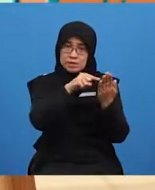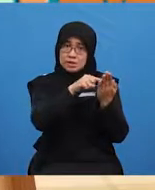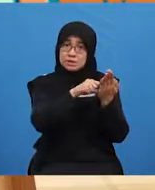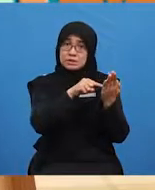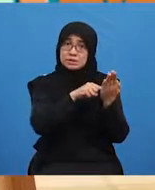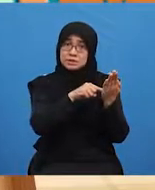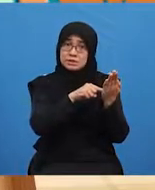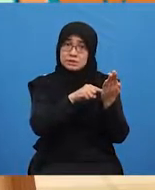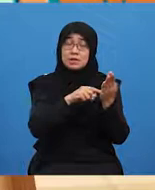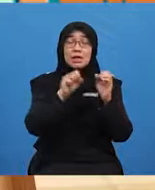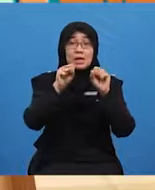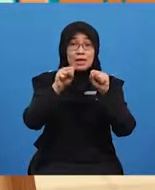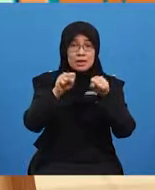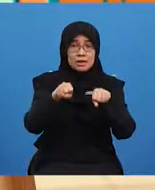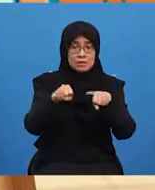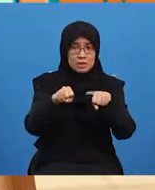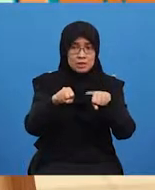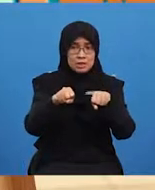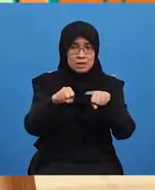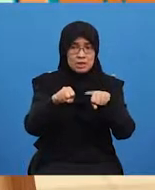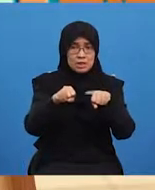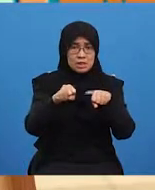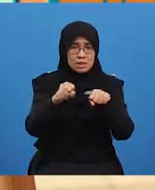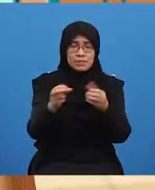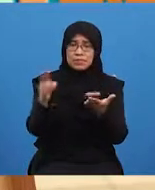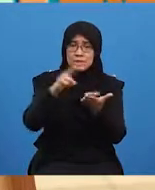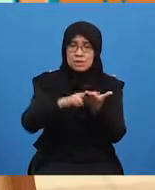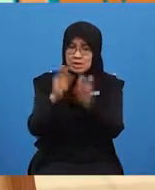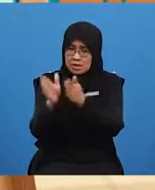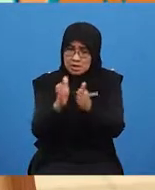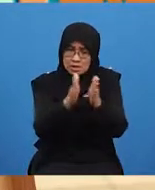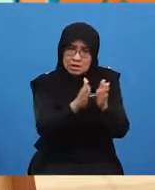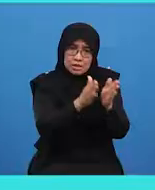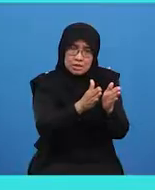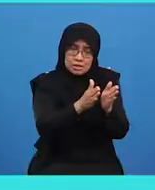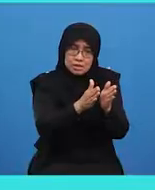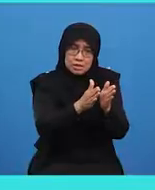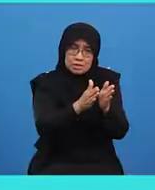you rearrange the list by matching the number with the correct items?